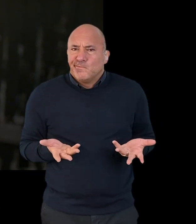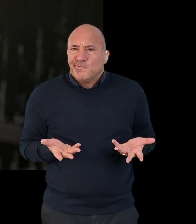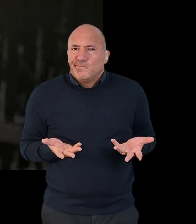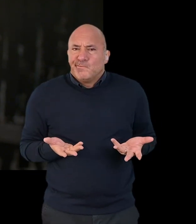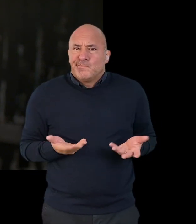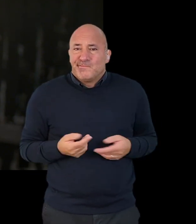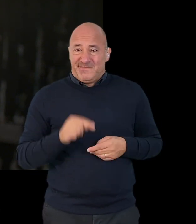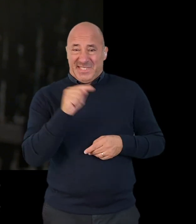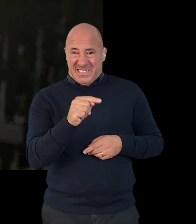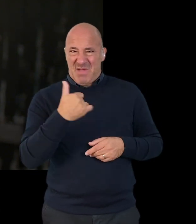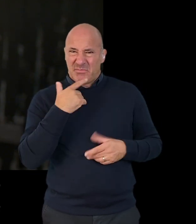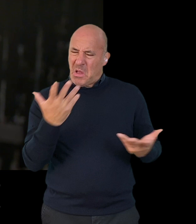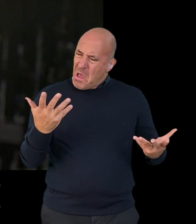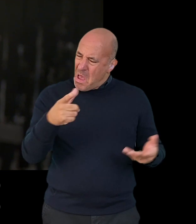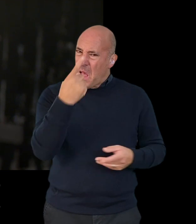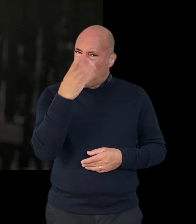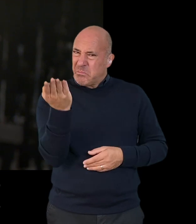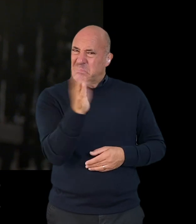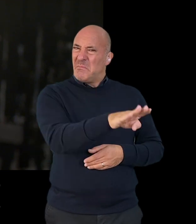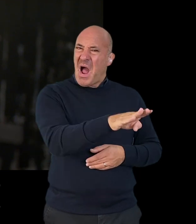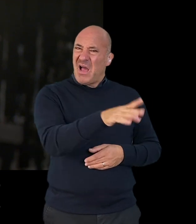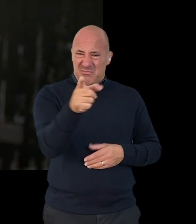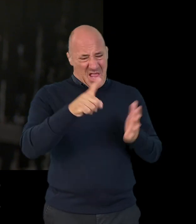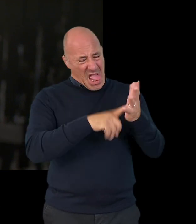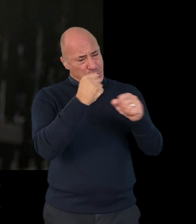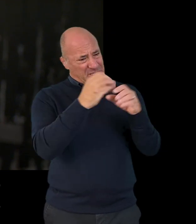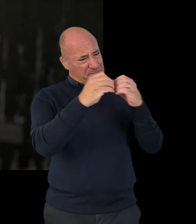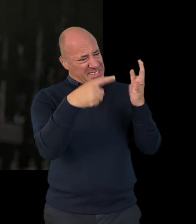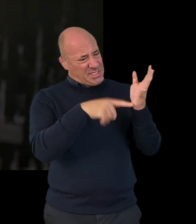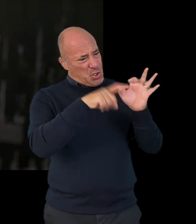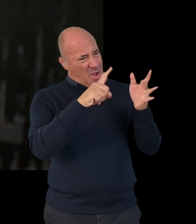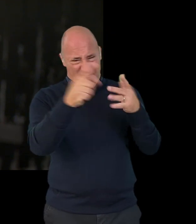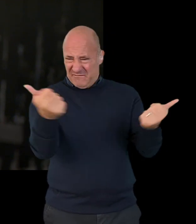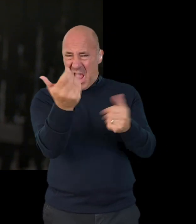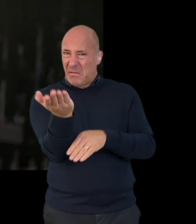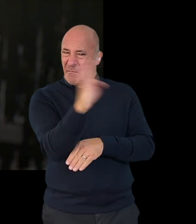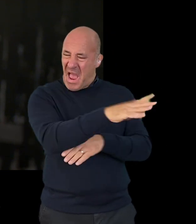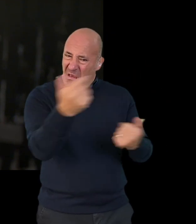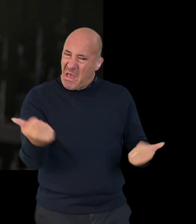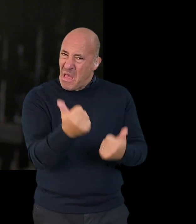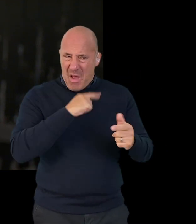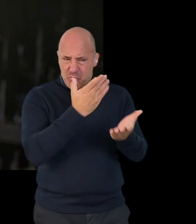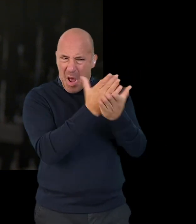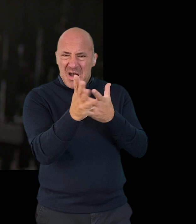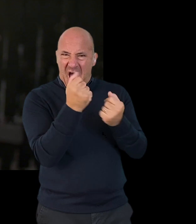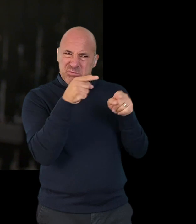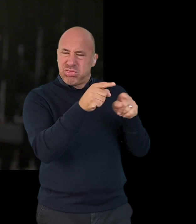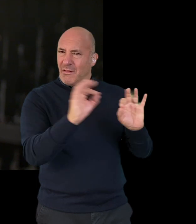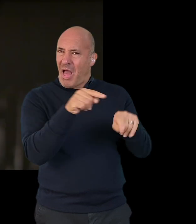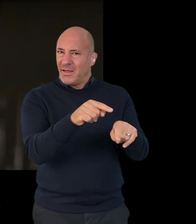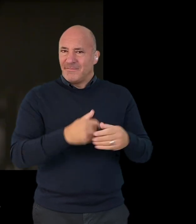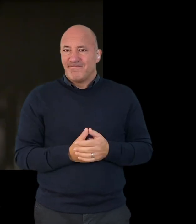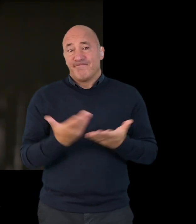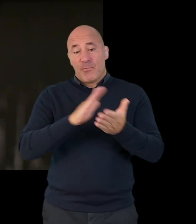is not that clear and this is when the Home Office may say that you can go back even as an LGBTQI person.